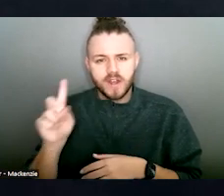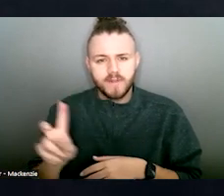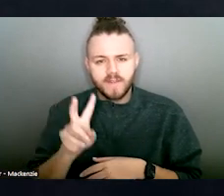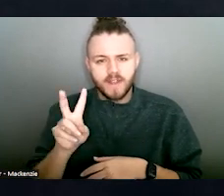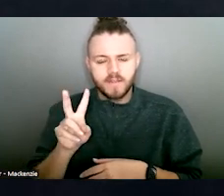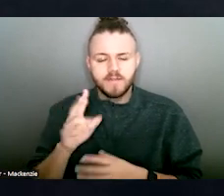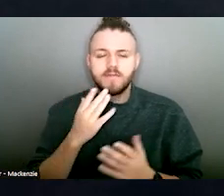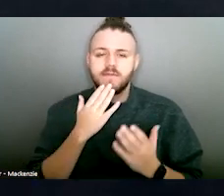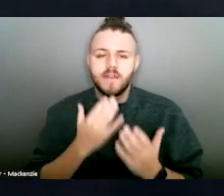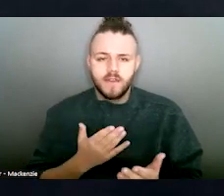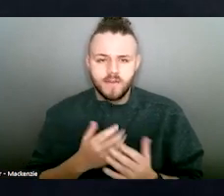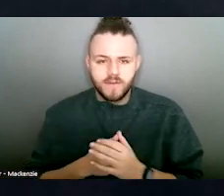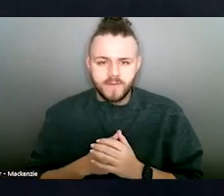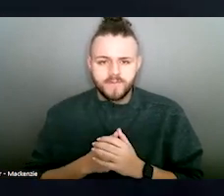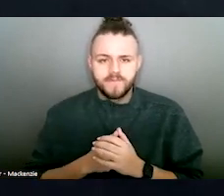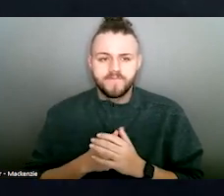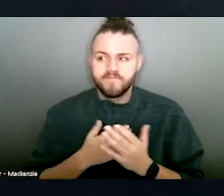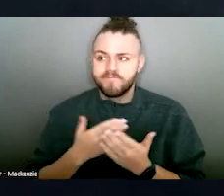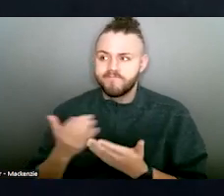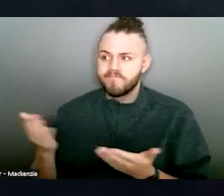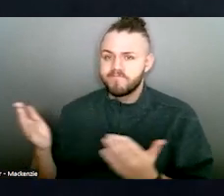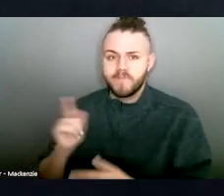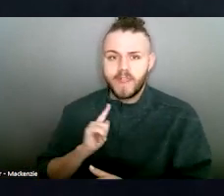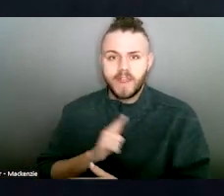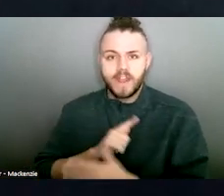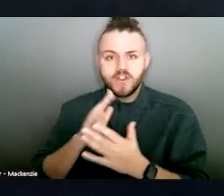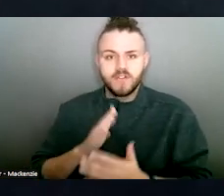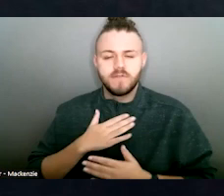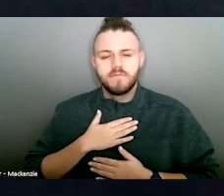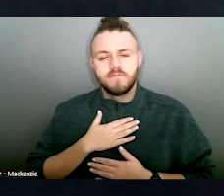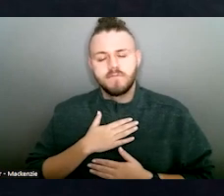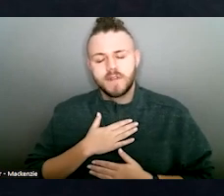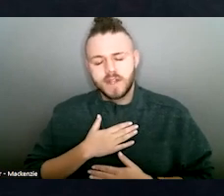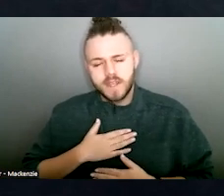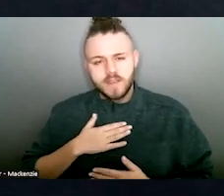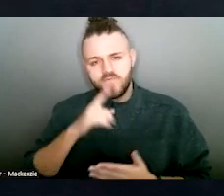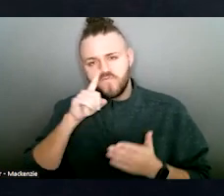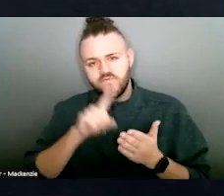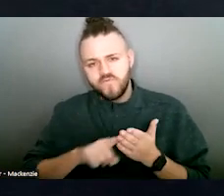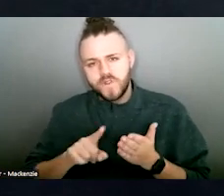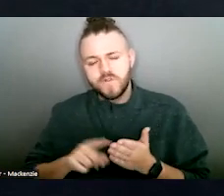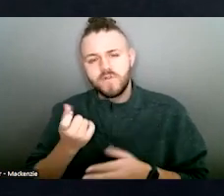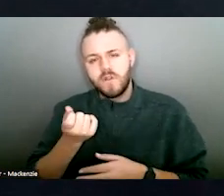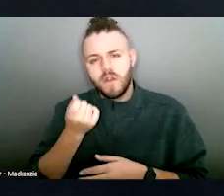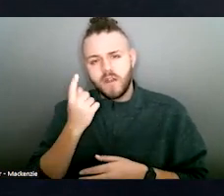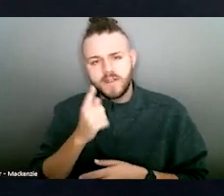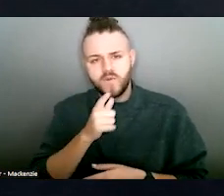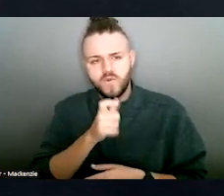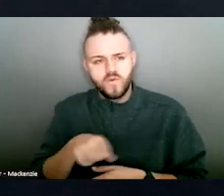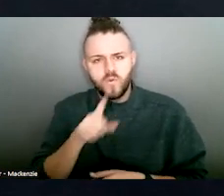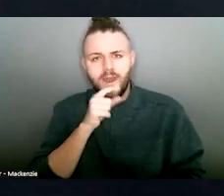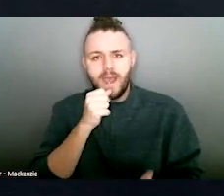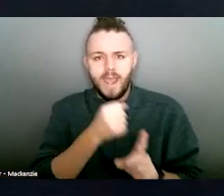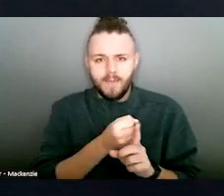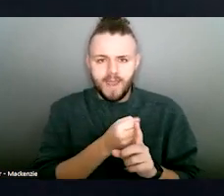thank you. To the legislators, please take the time to research and understand a huge impact this funding